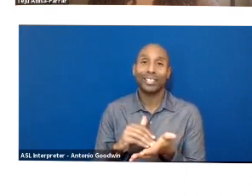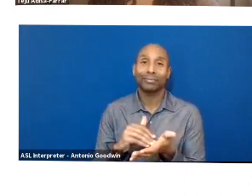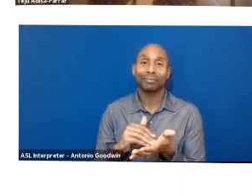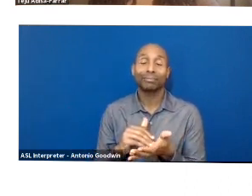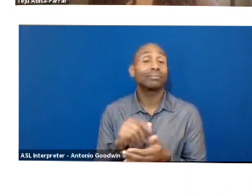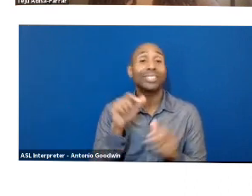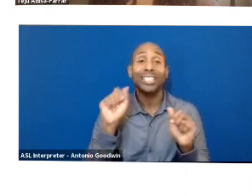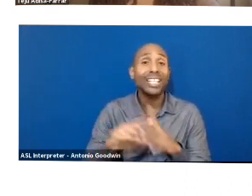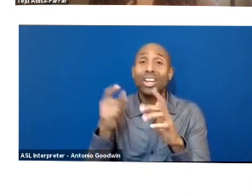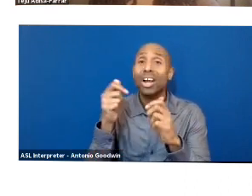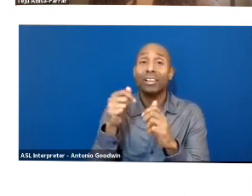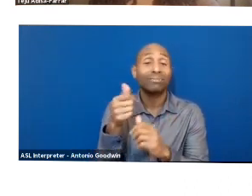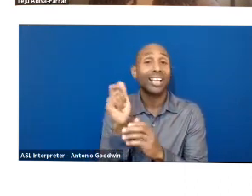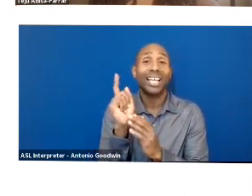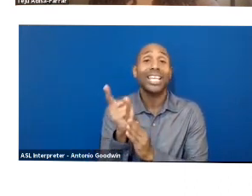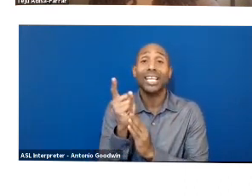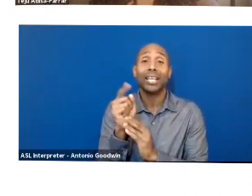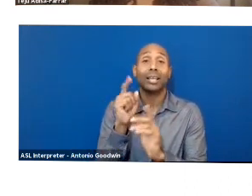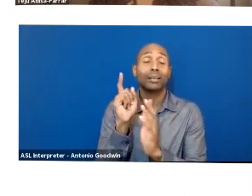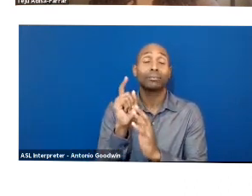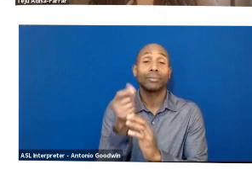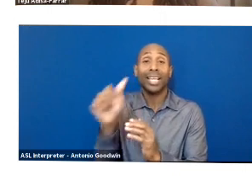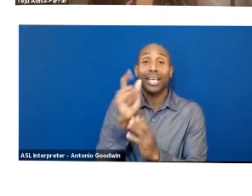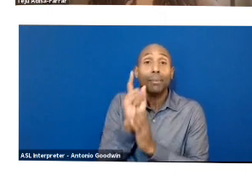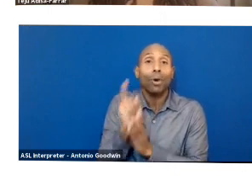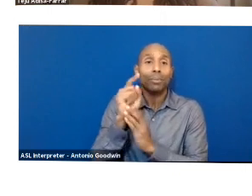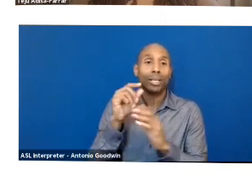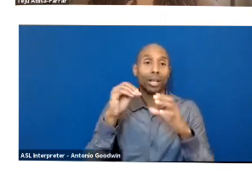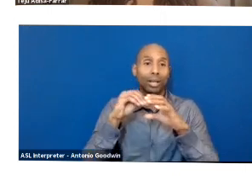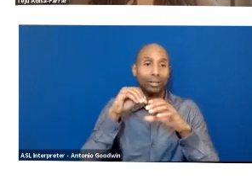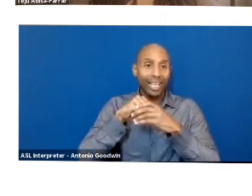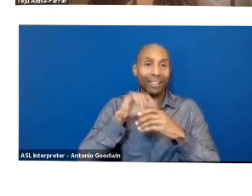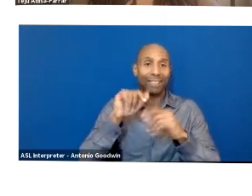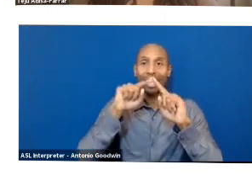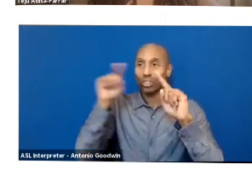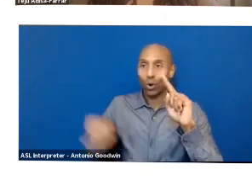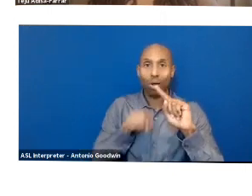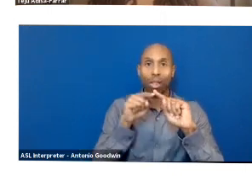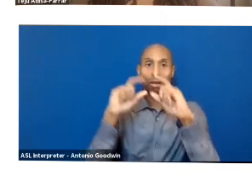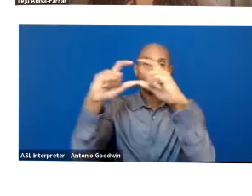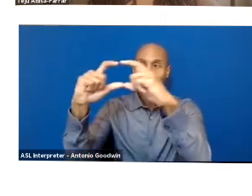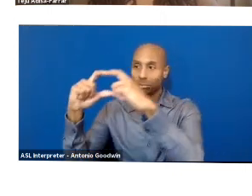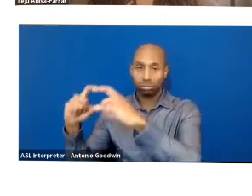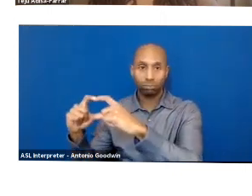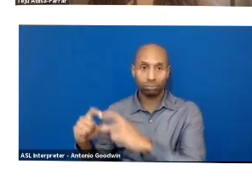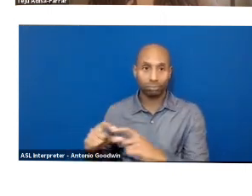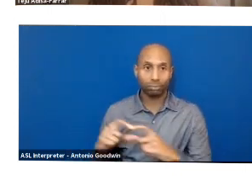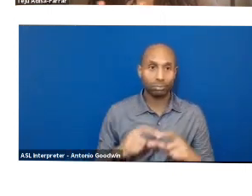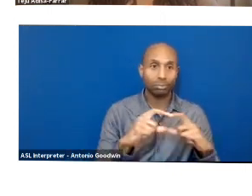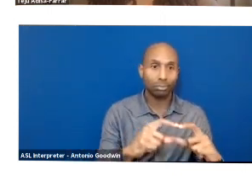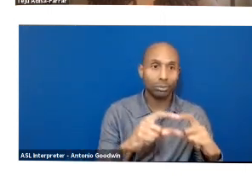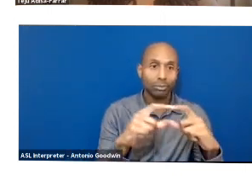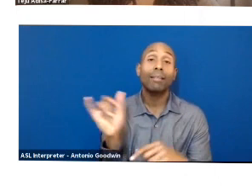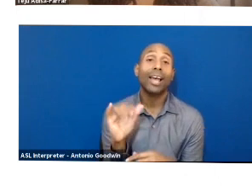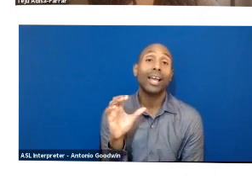the compost is applied to the pasture and farmland. This range in farmland provides the nutrients for